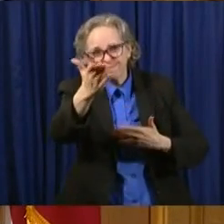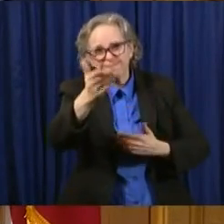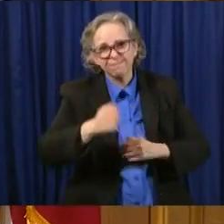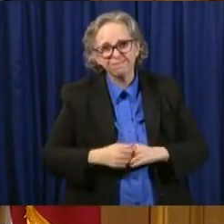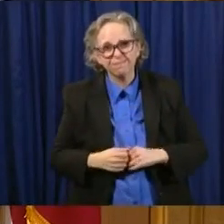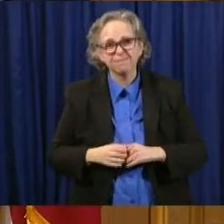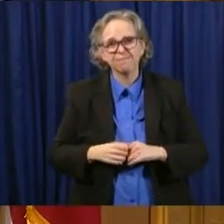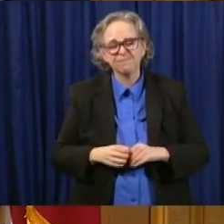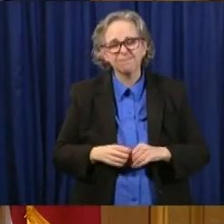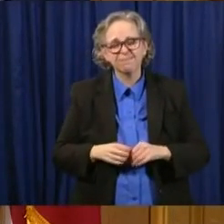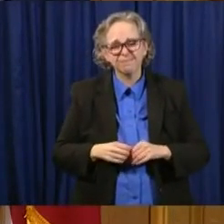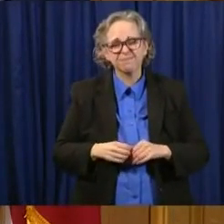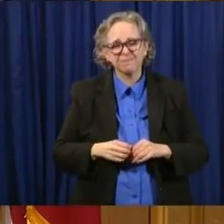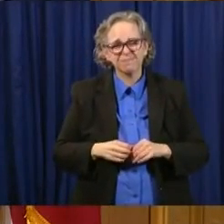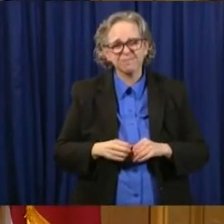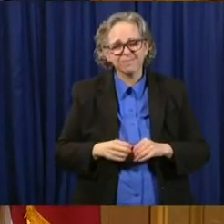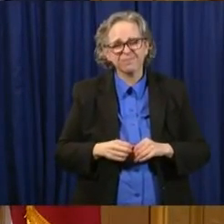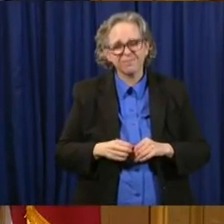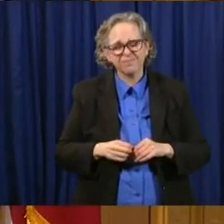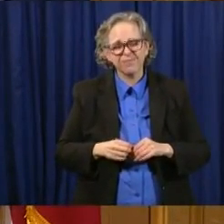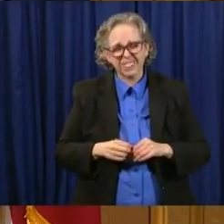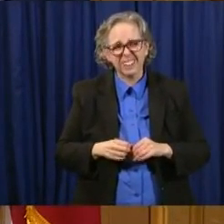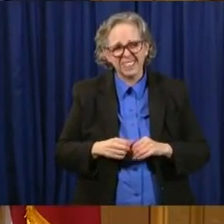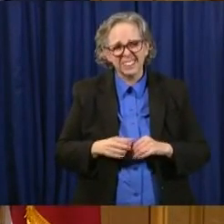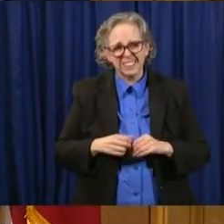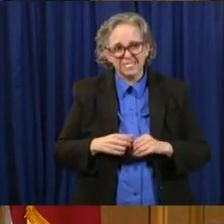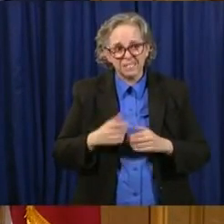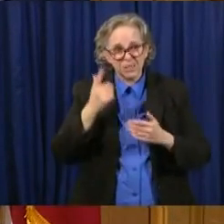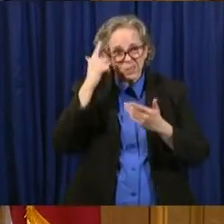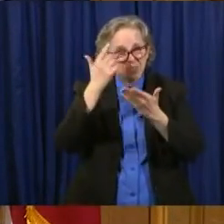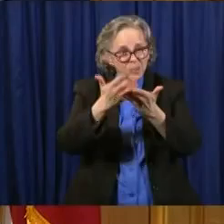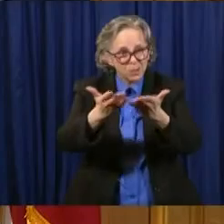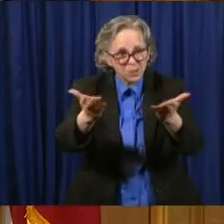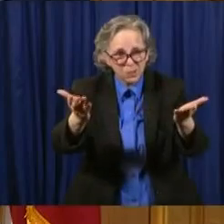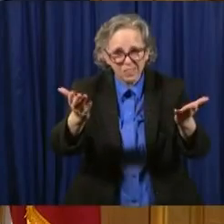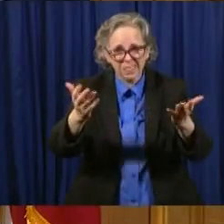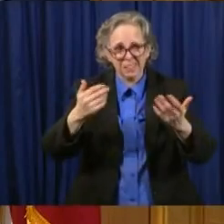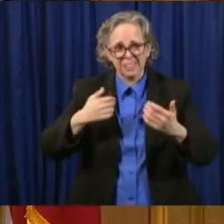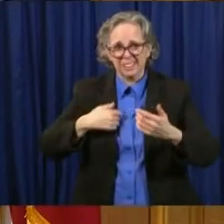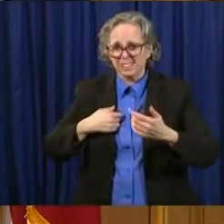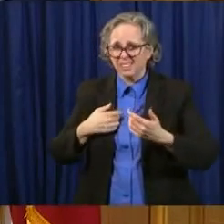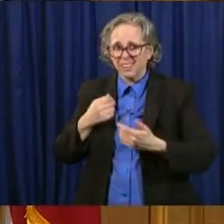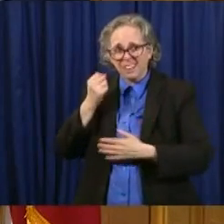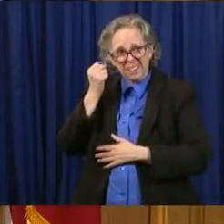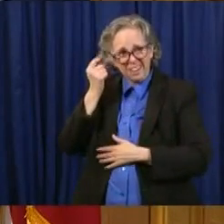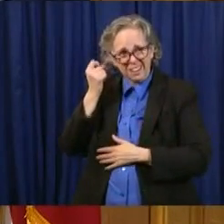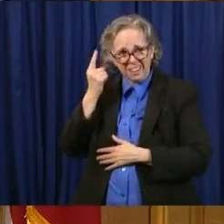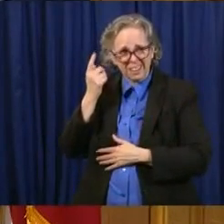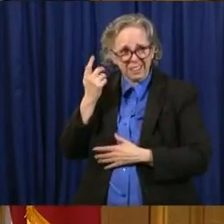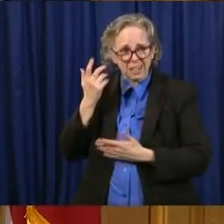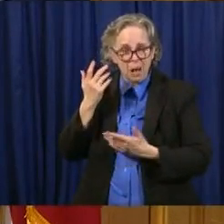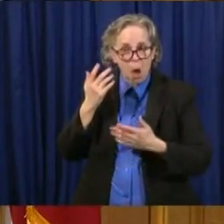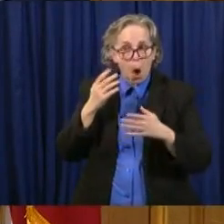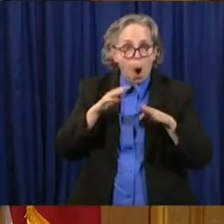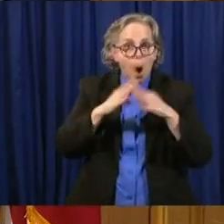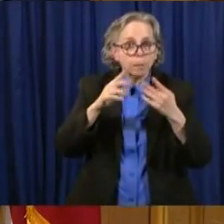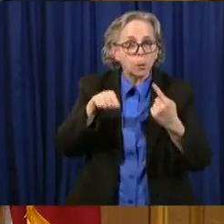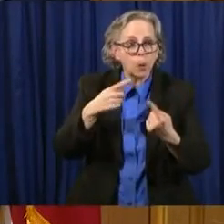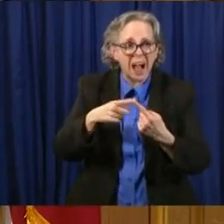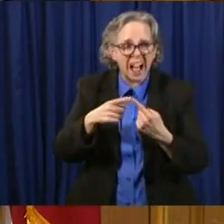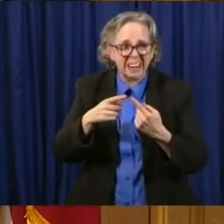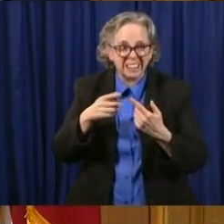people of Ohio that when we open back up, it's not going to look like it looked